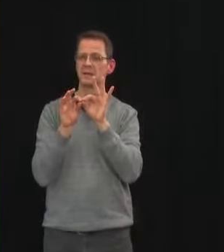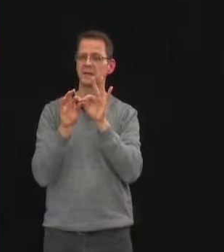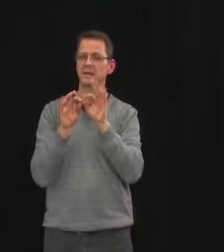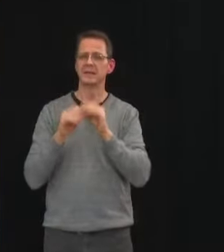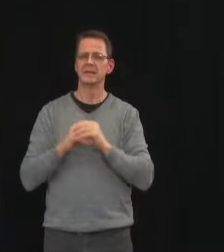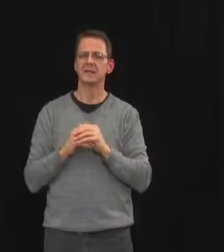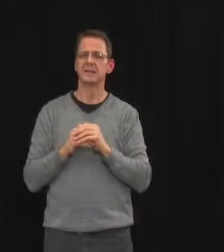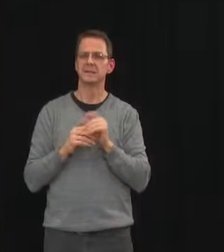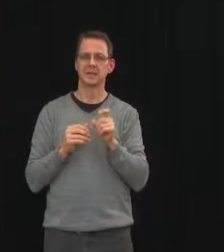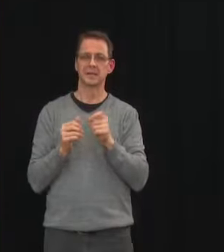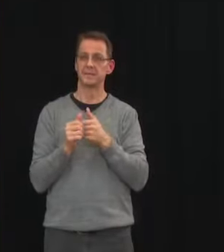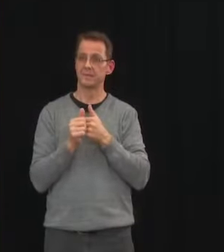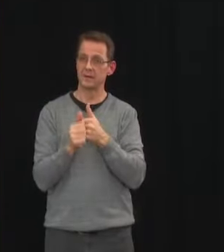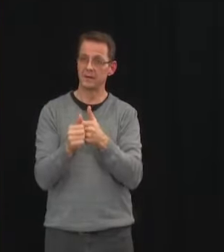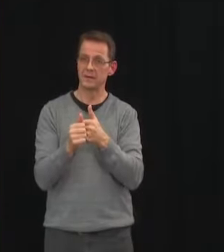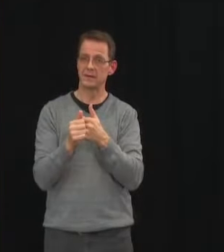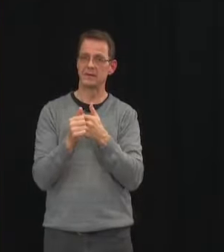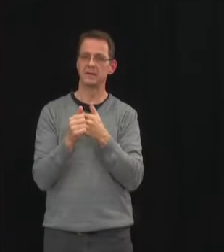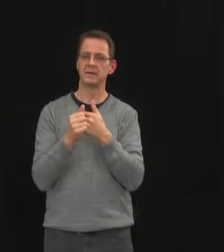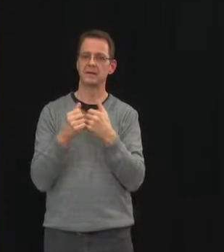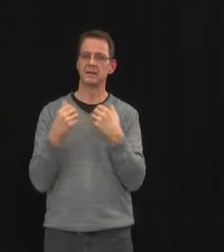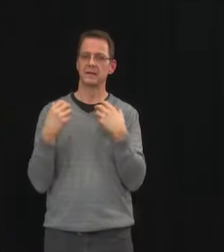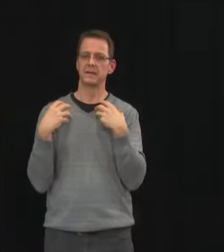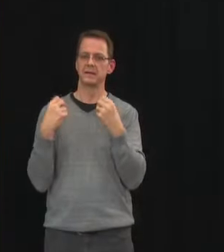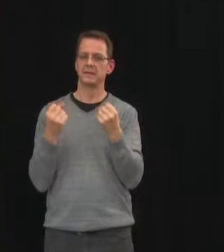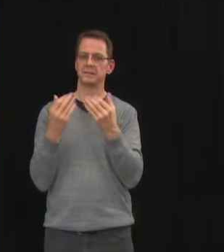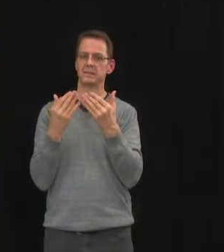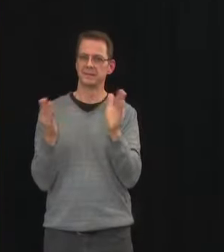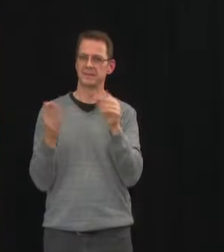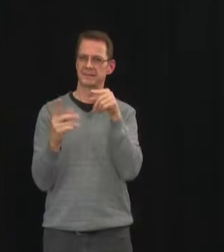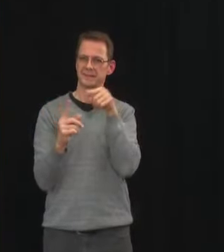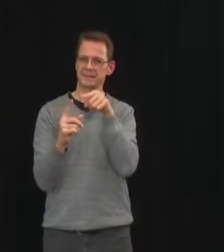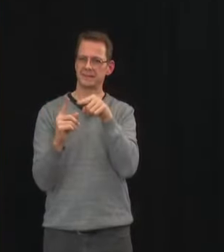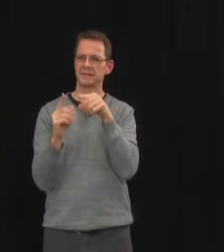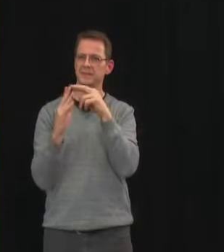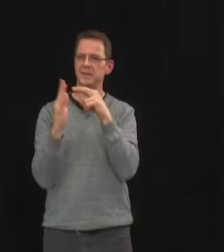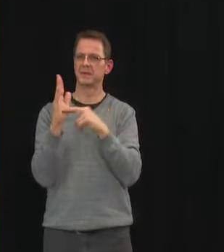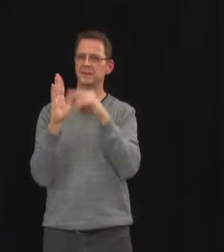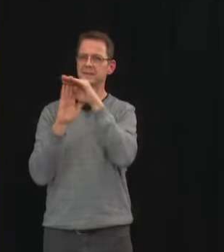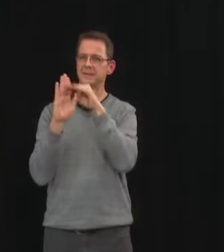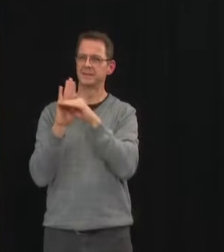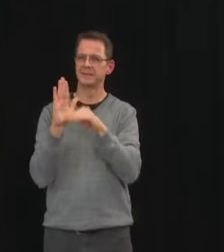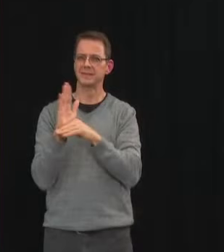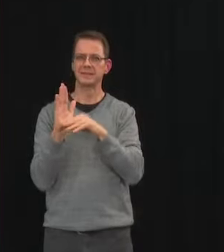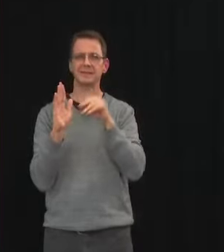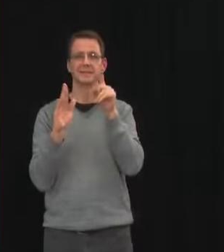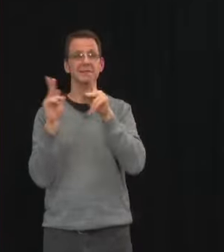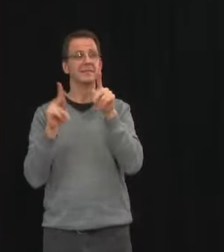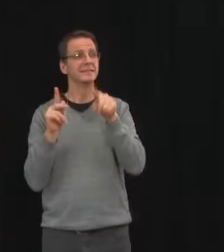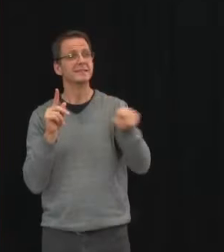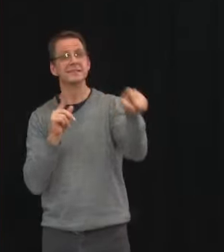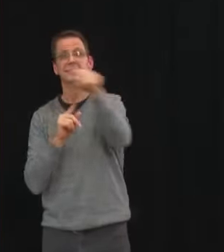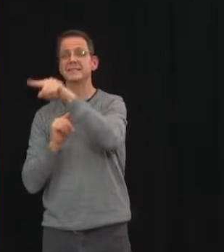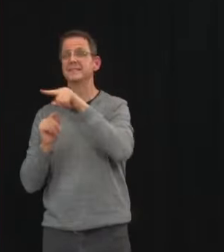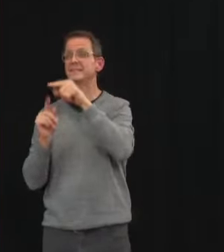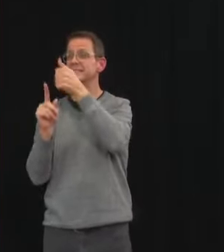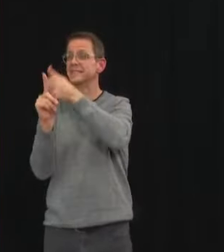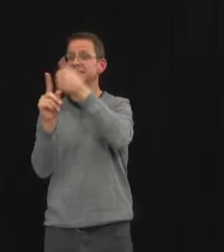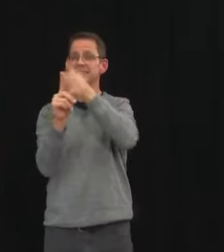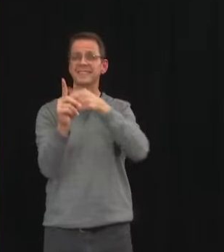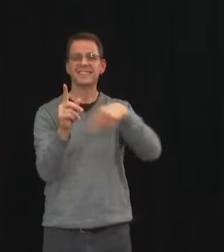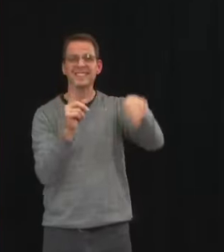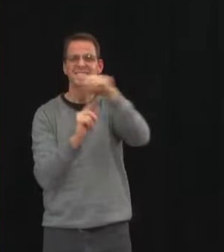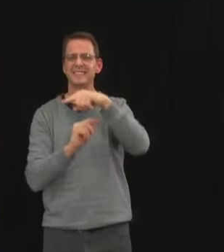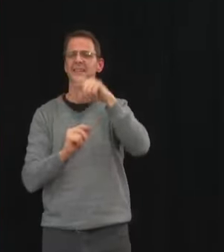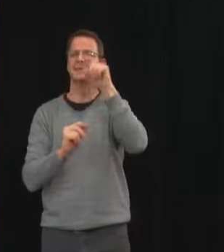willingness of people to comply with them and uh we would just encourage people in every part of the province to take uh these measures seriously and with